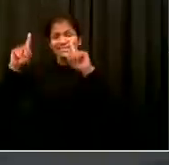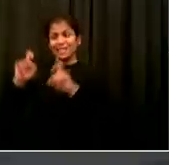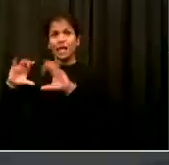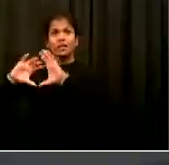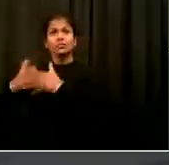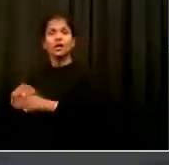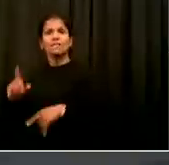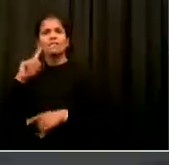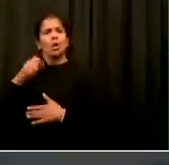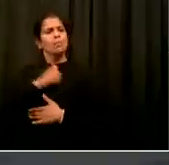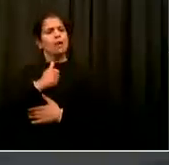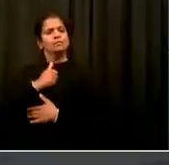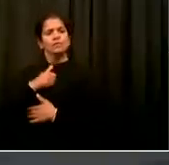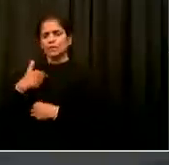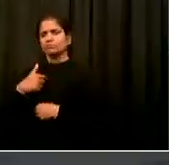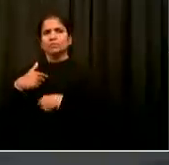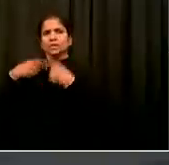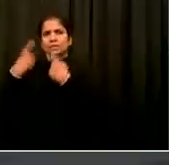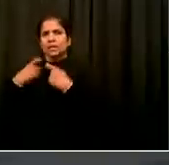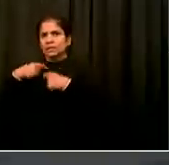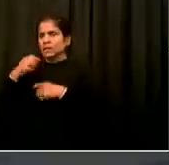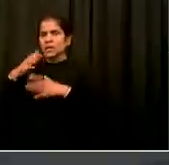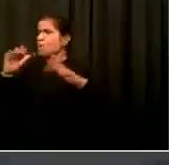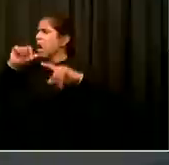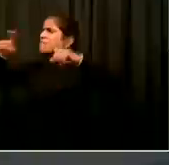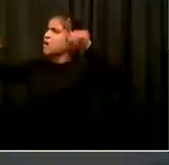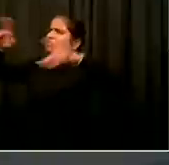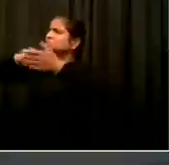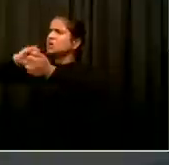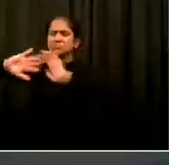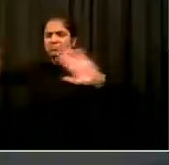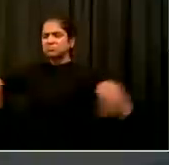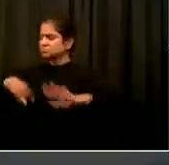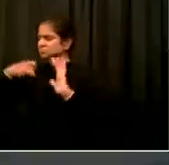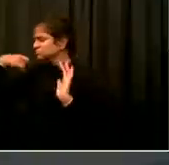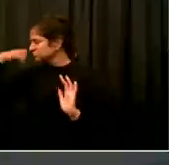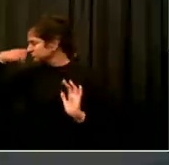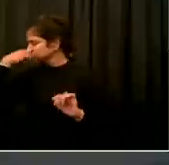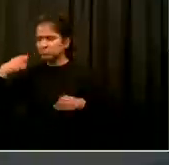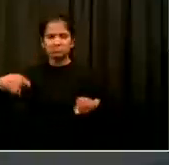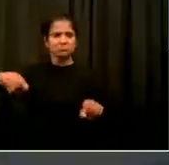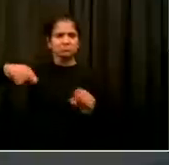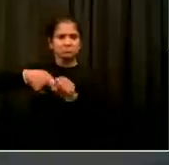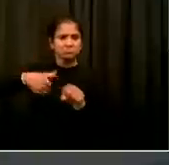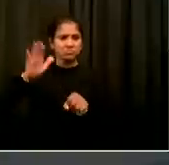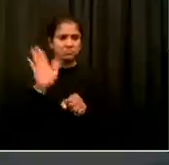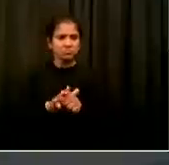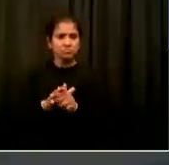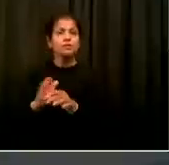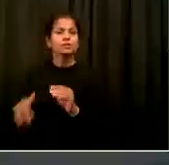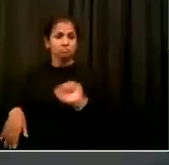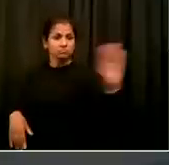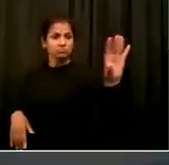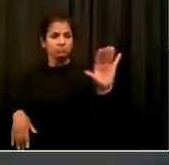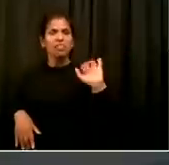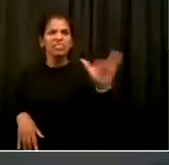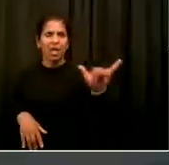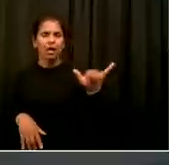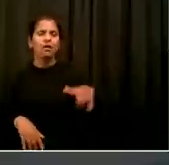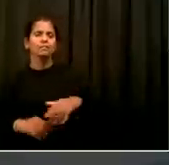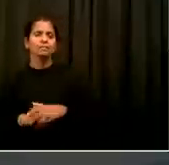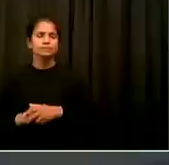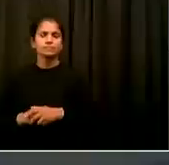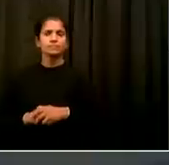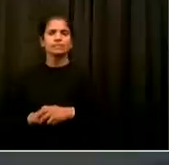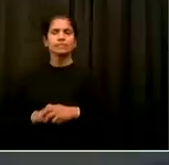come in and get the test done, you'll have your result back within 15 minutes. I'd like to announce today that we're opening another large rapid